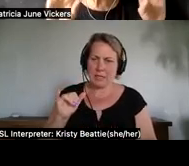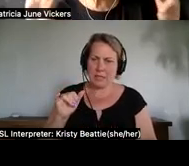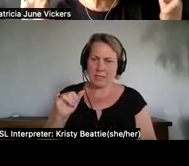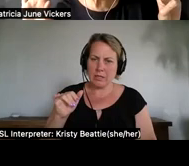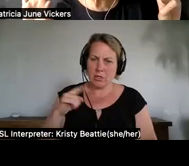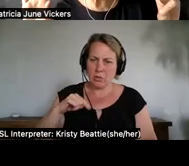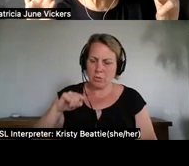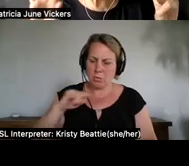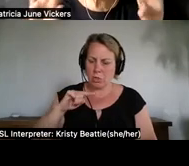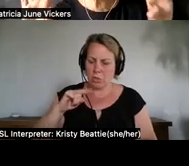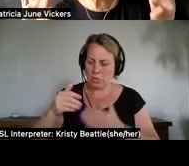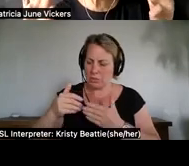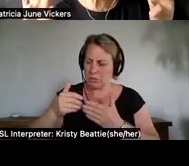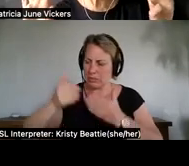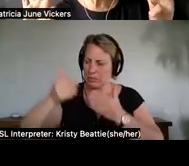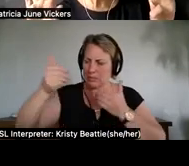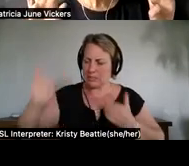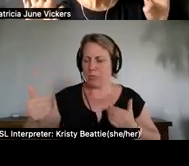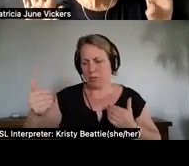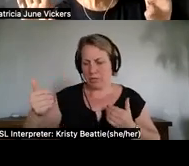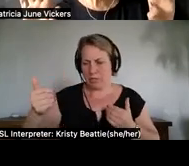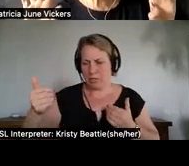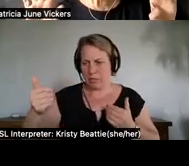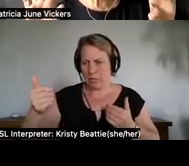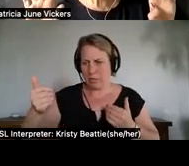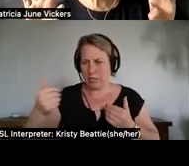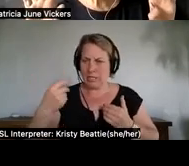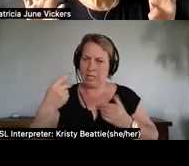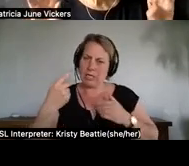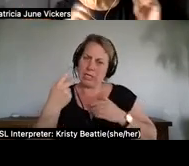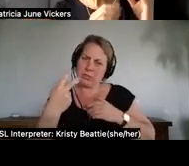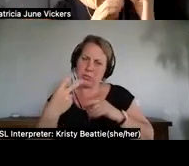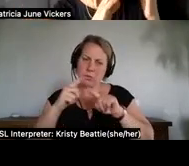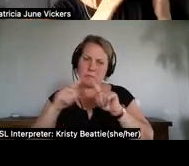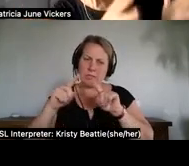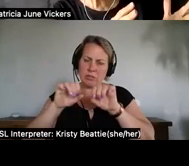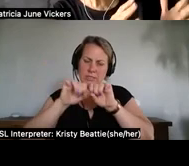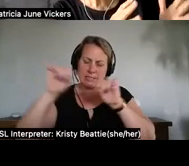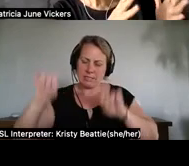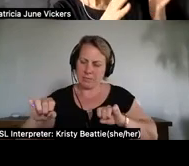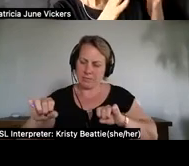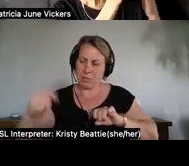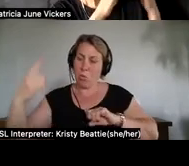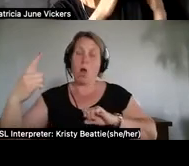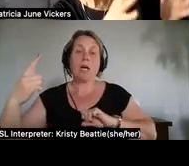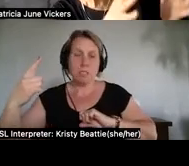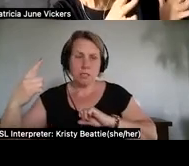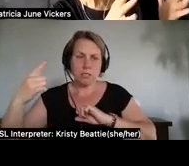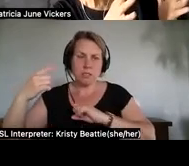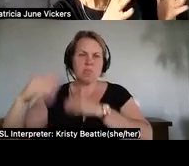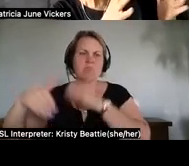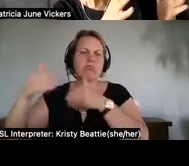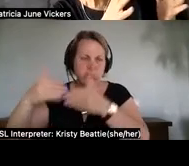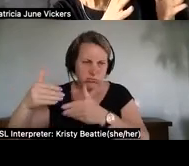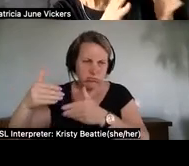two different systems one is the protocol and process